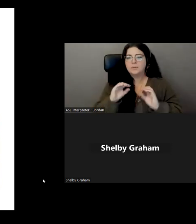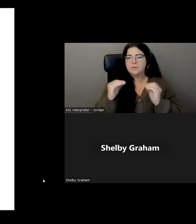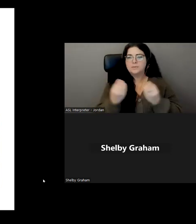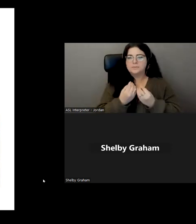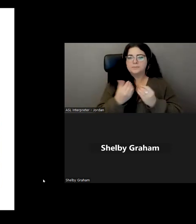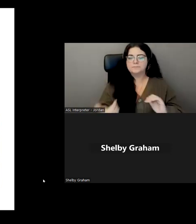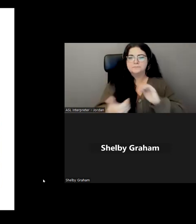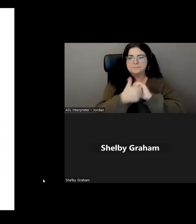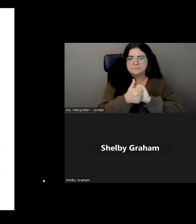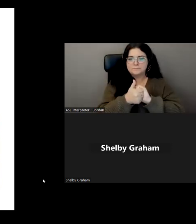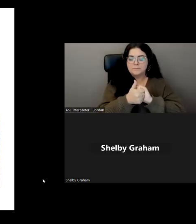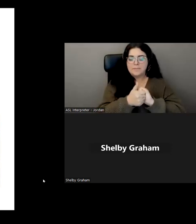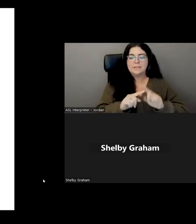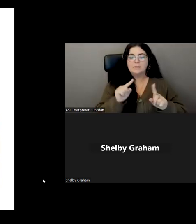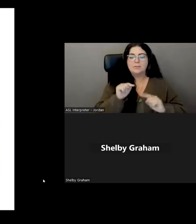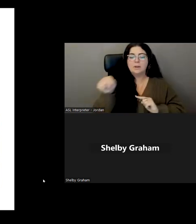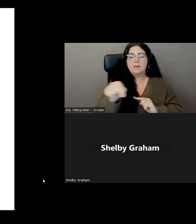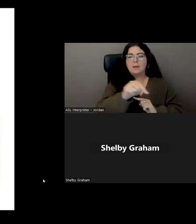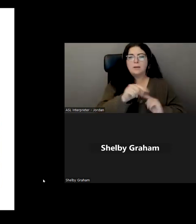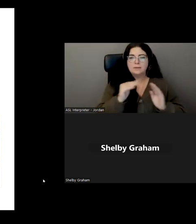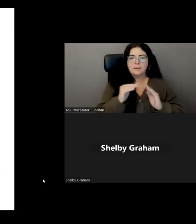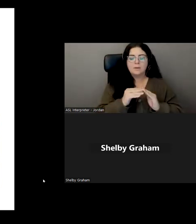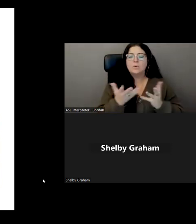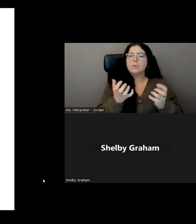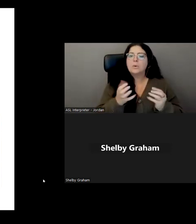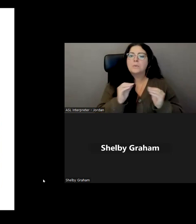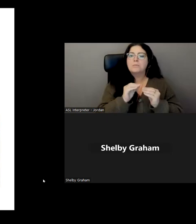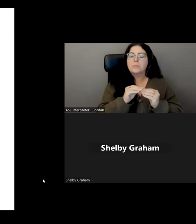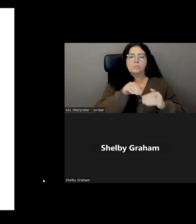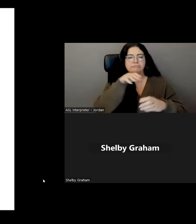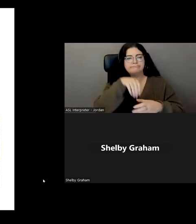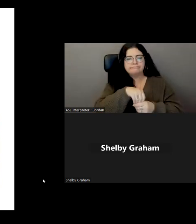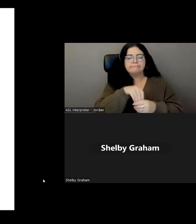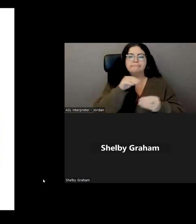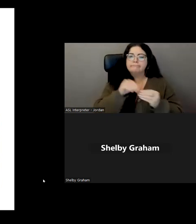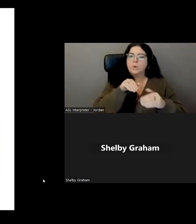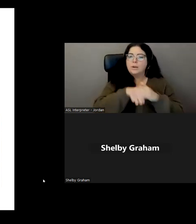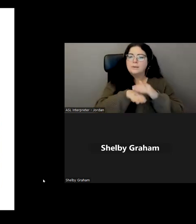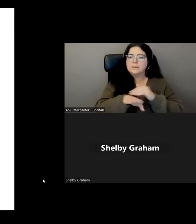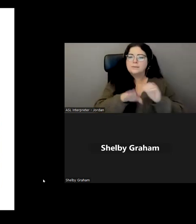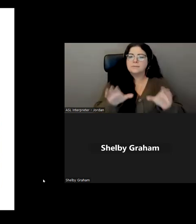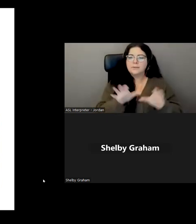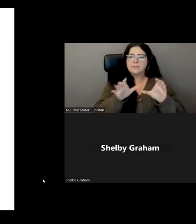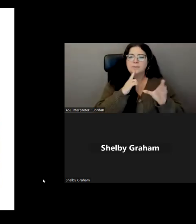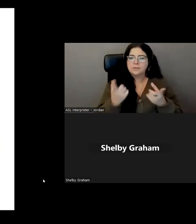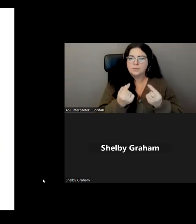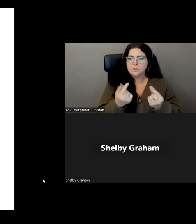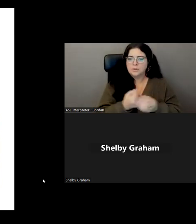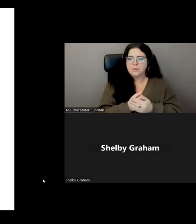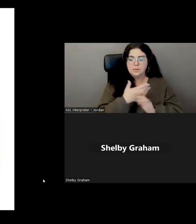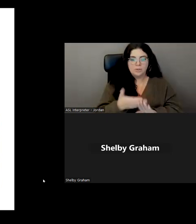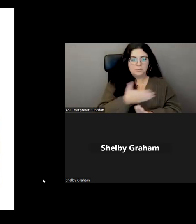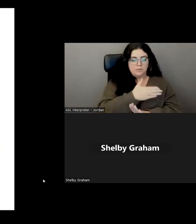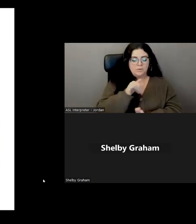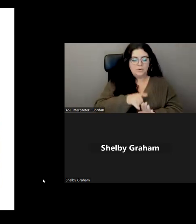municipalities that want to offer more inclusive and accessible activities. Before working in this